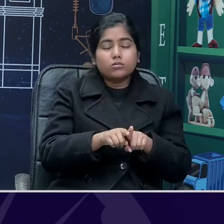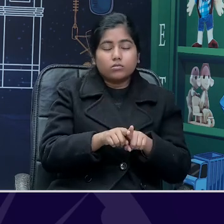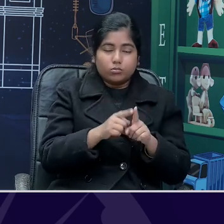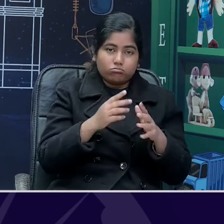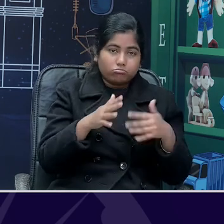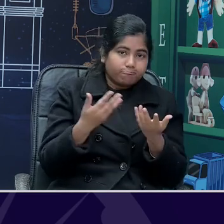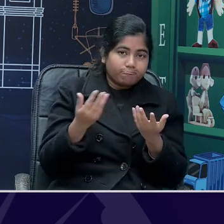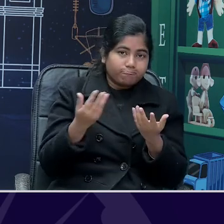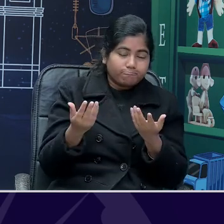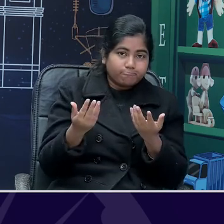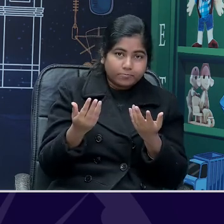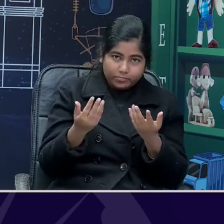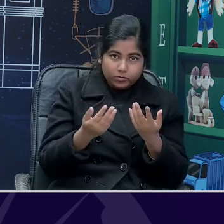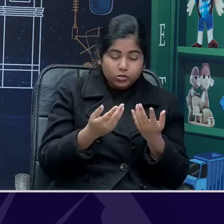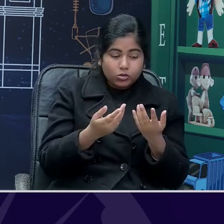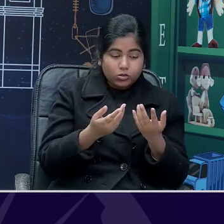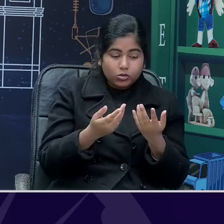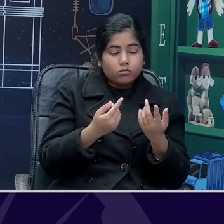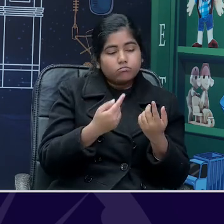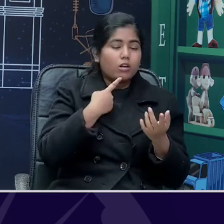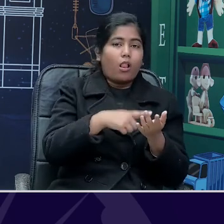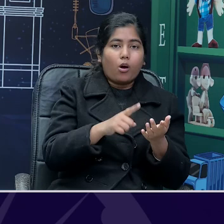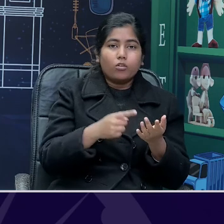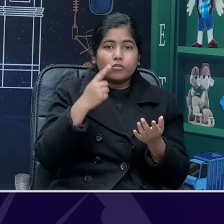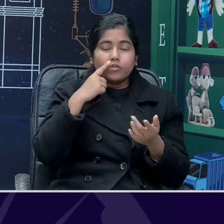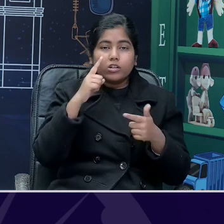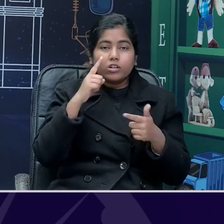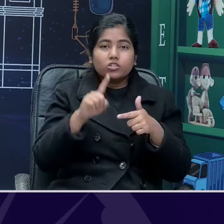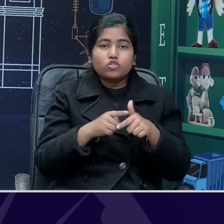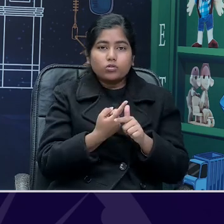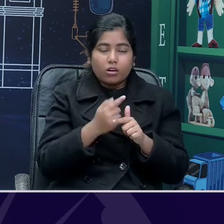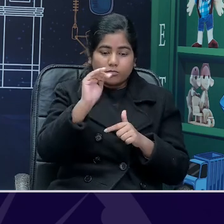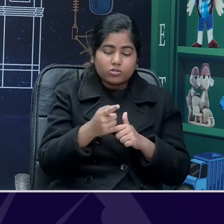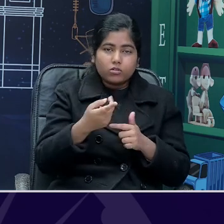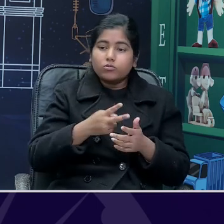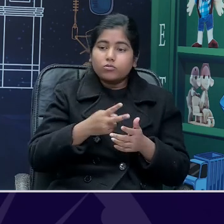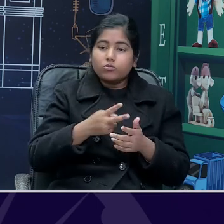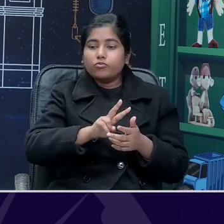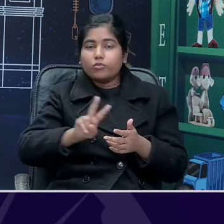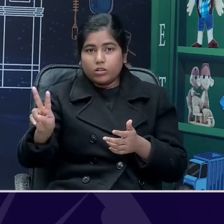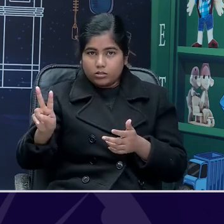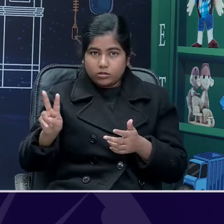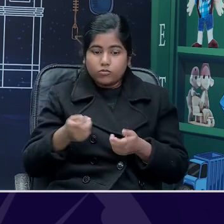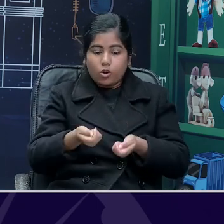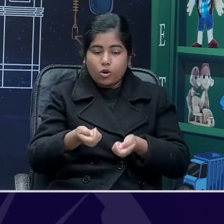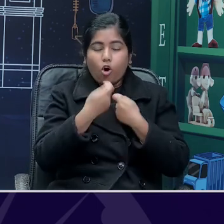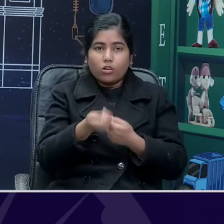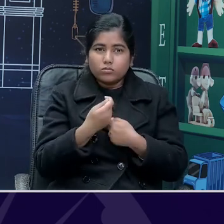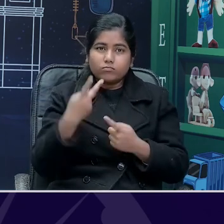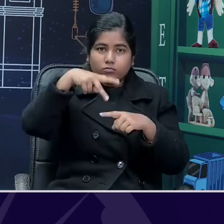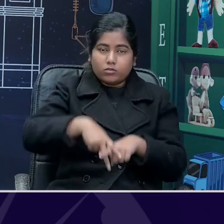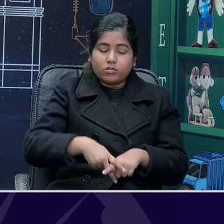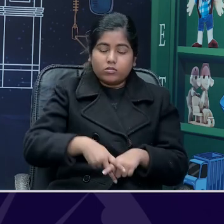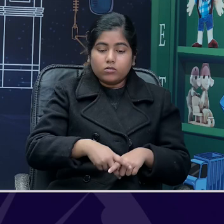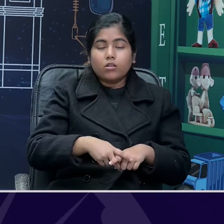And he went along with Millville, you know, he went on a horseback. And,